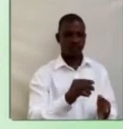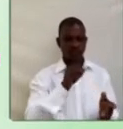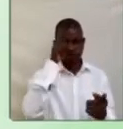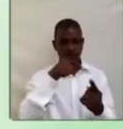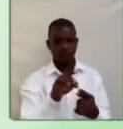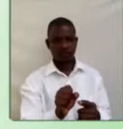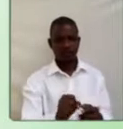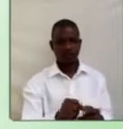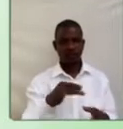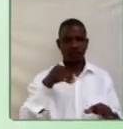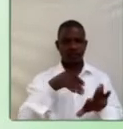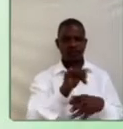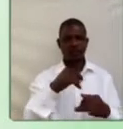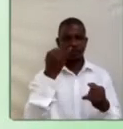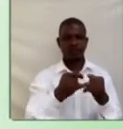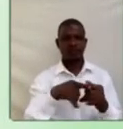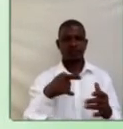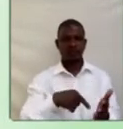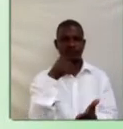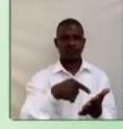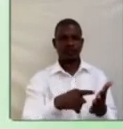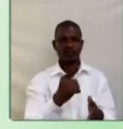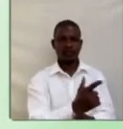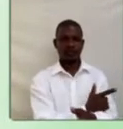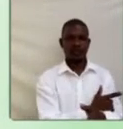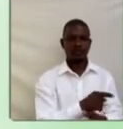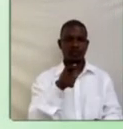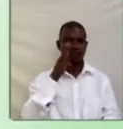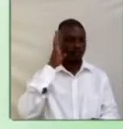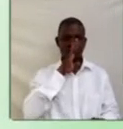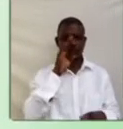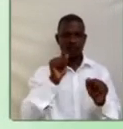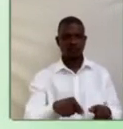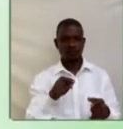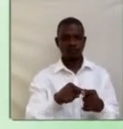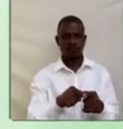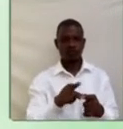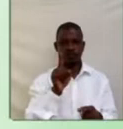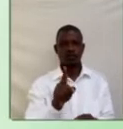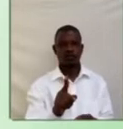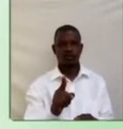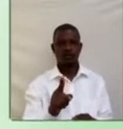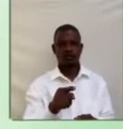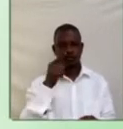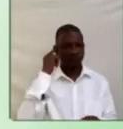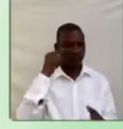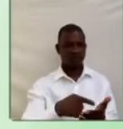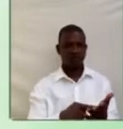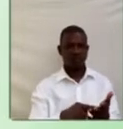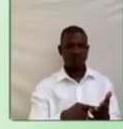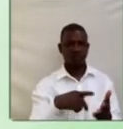At the end of this lesson, you should be able to, one, recognize